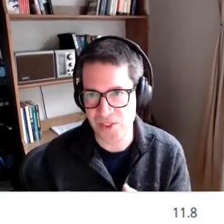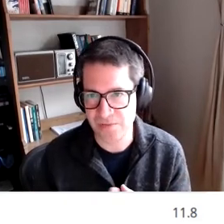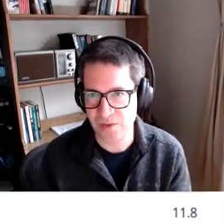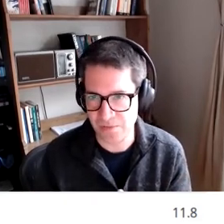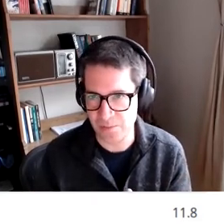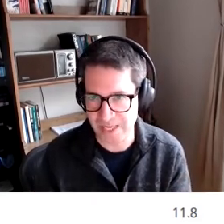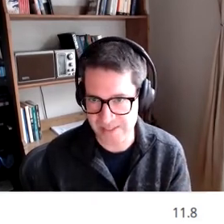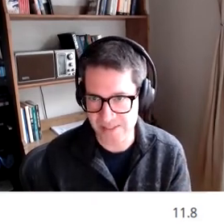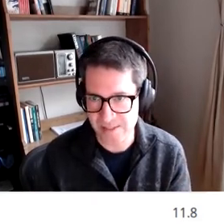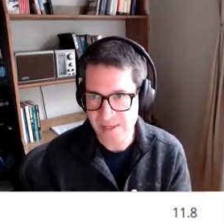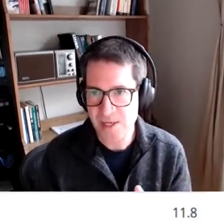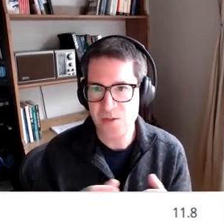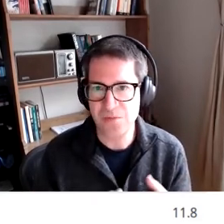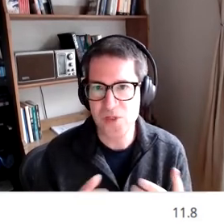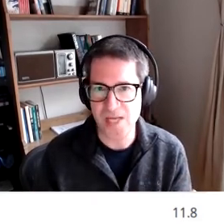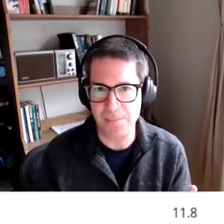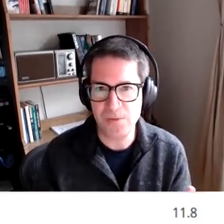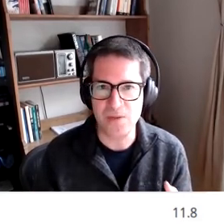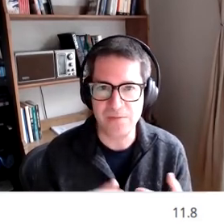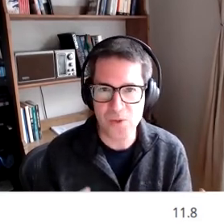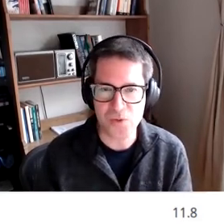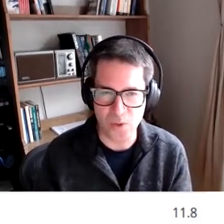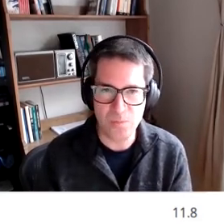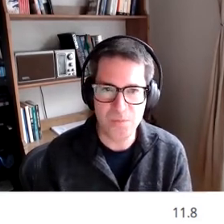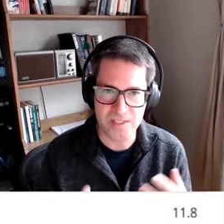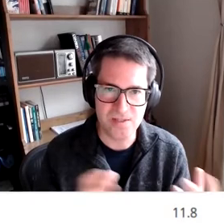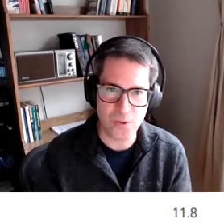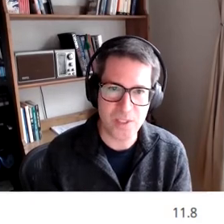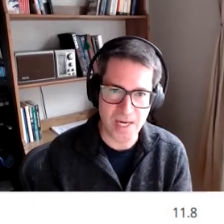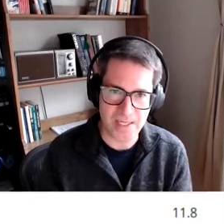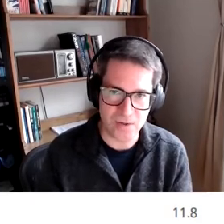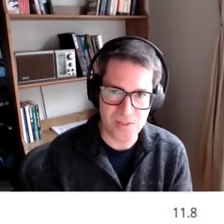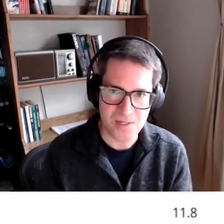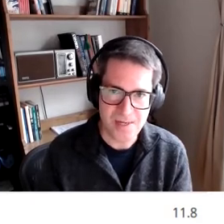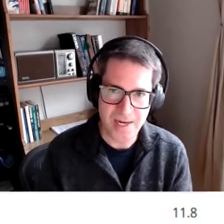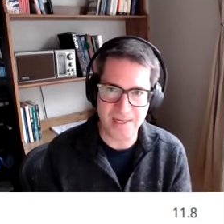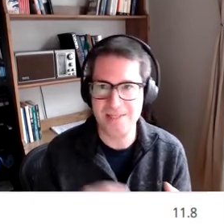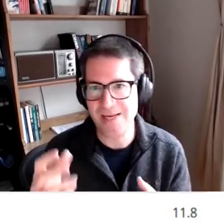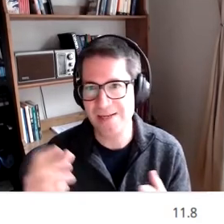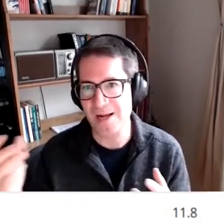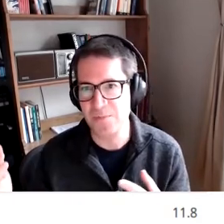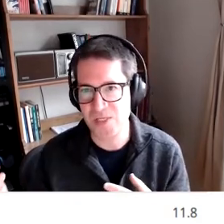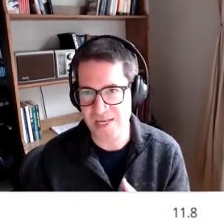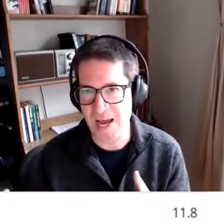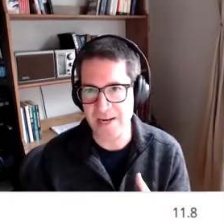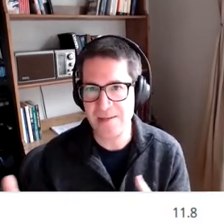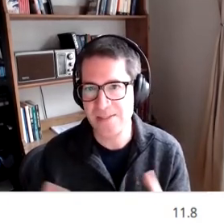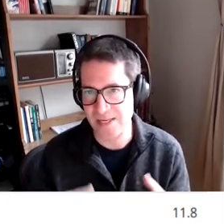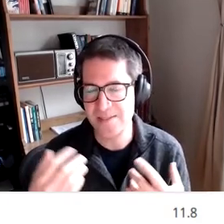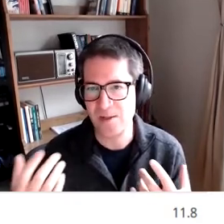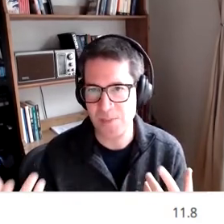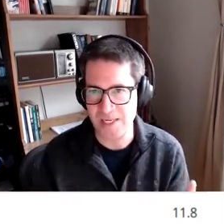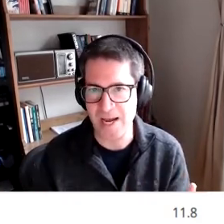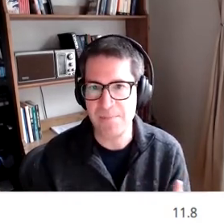percentage of confirmed cases so for example in the first row it's zero to nine years and then in the second column there's a nine